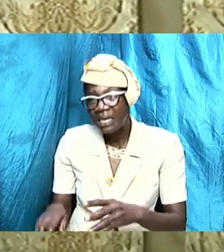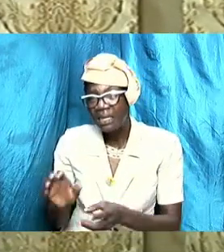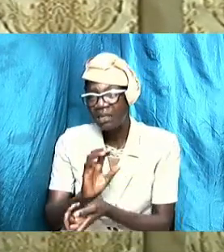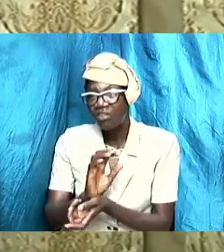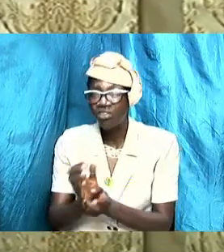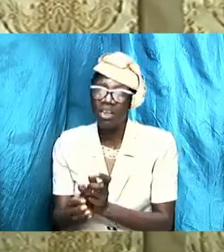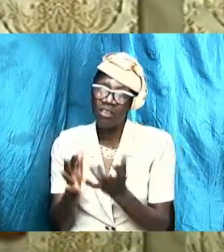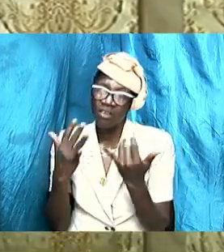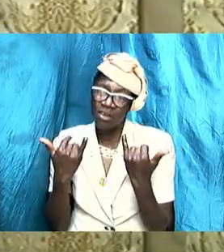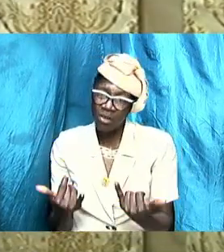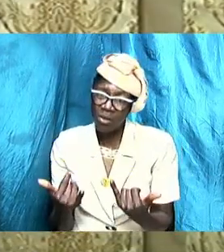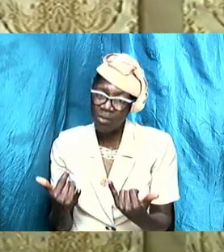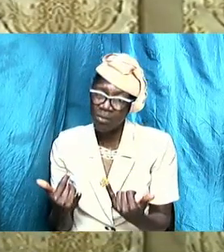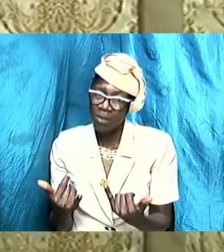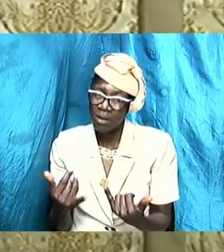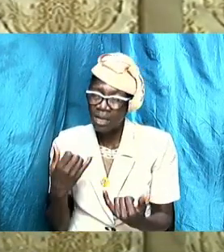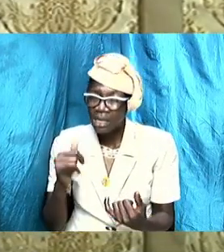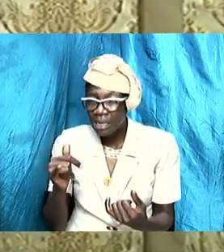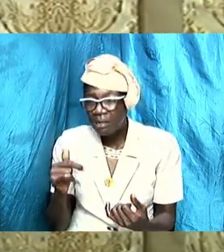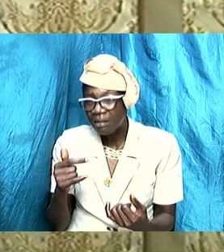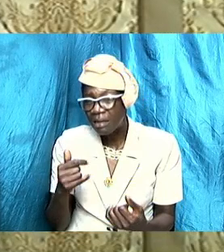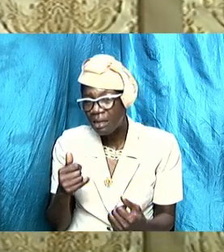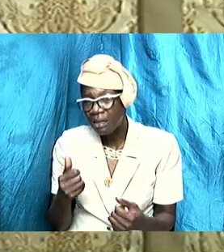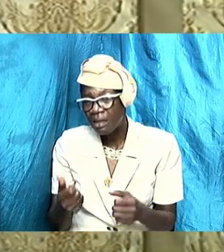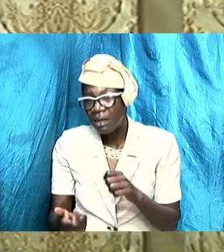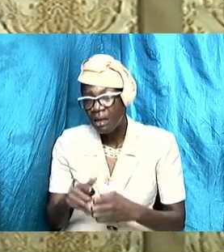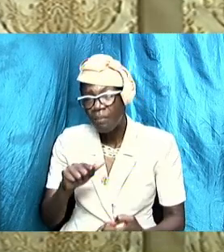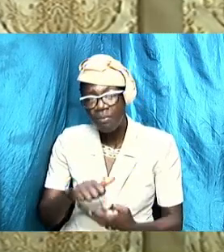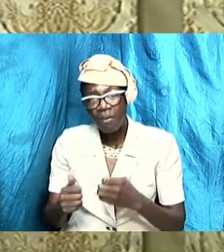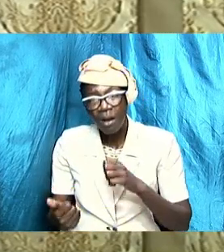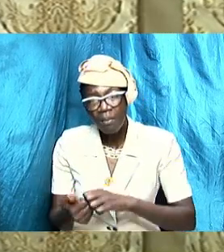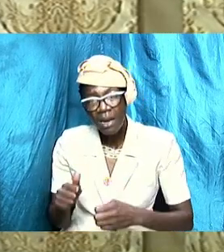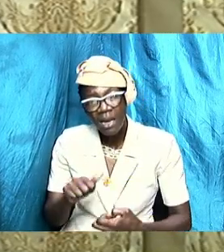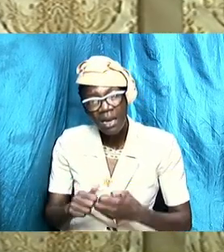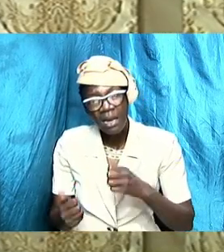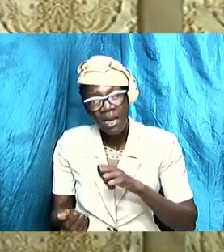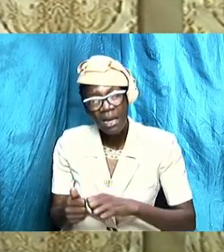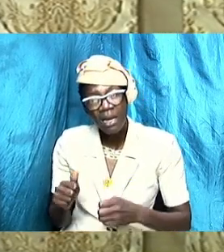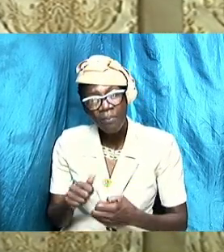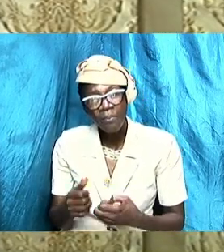now becomes a problem and it is an issue an issue